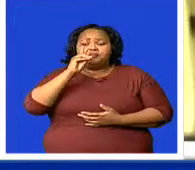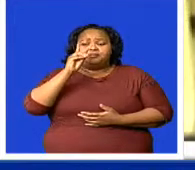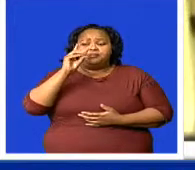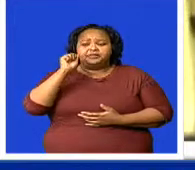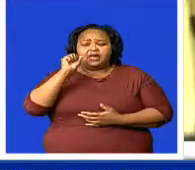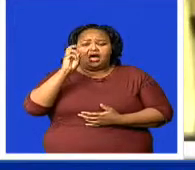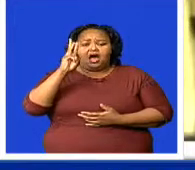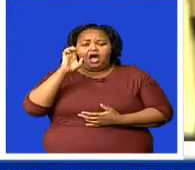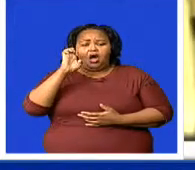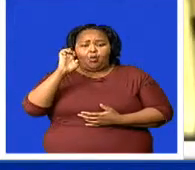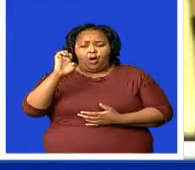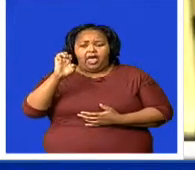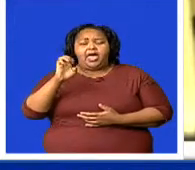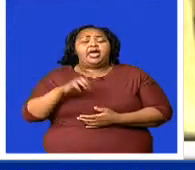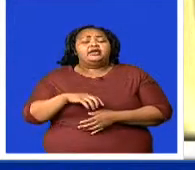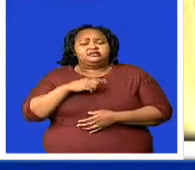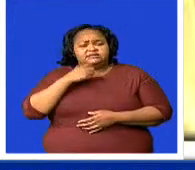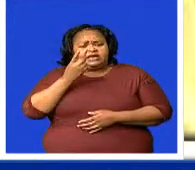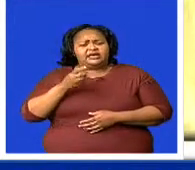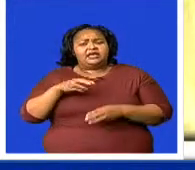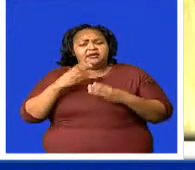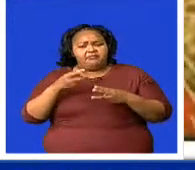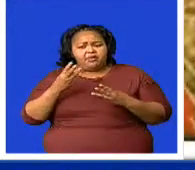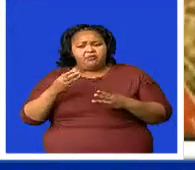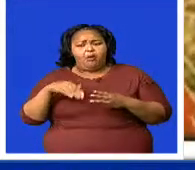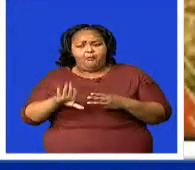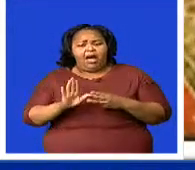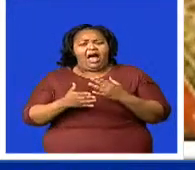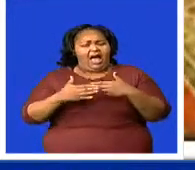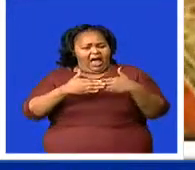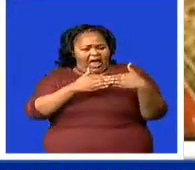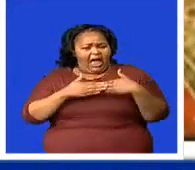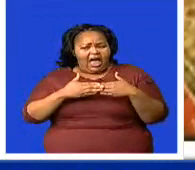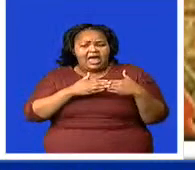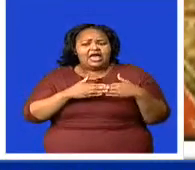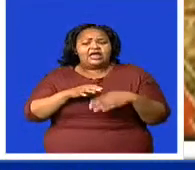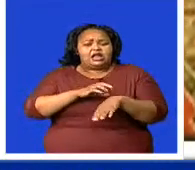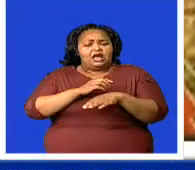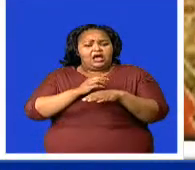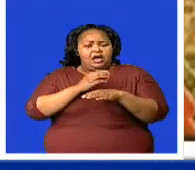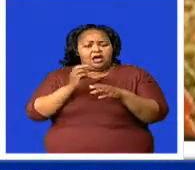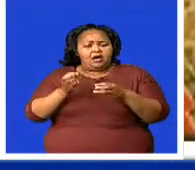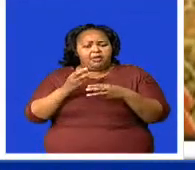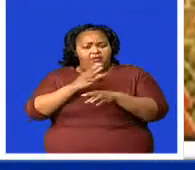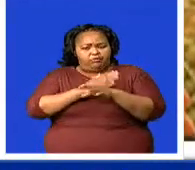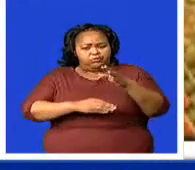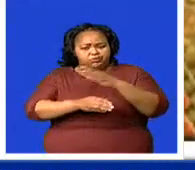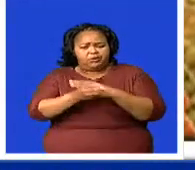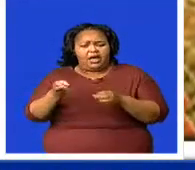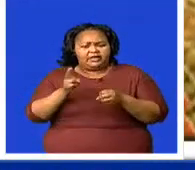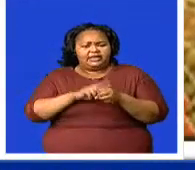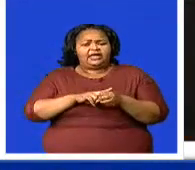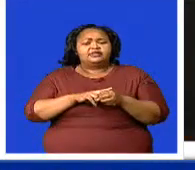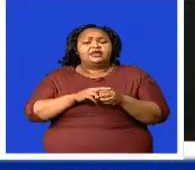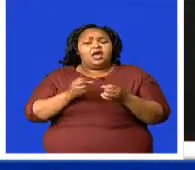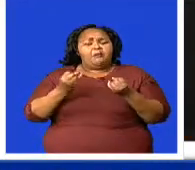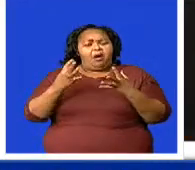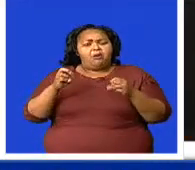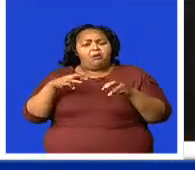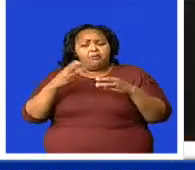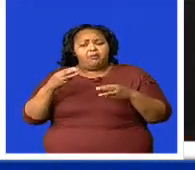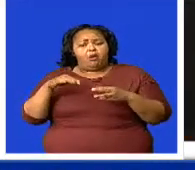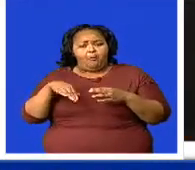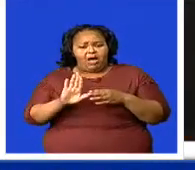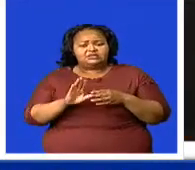must not lose sight of the need of the vulnerable and marginalized population in the country and that the government will continue to